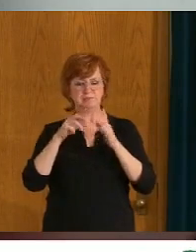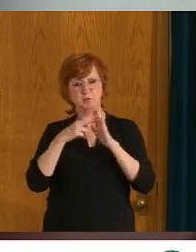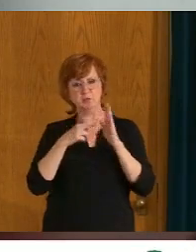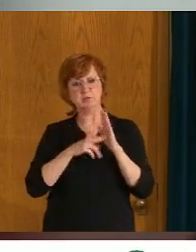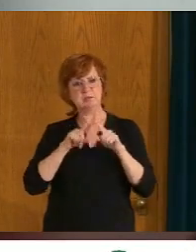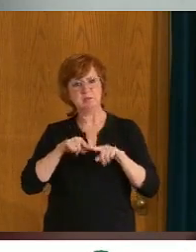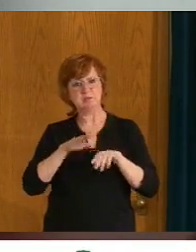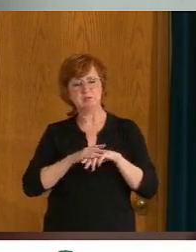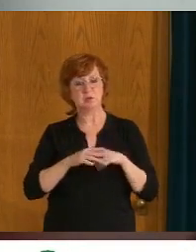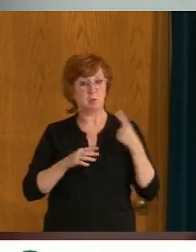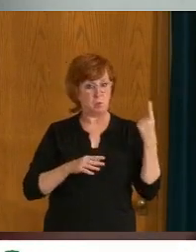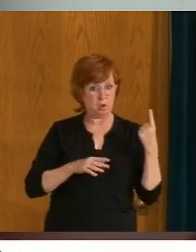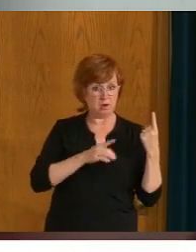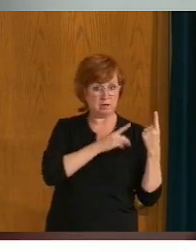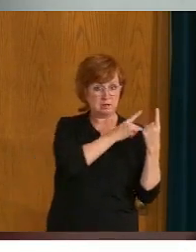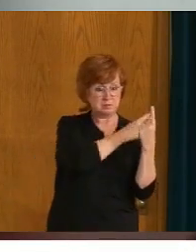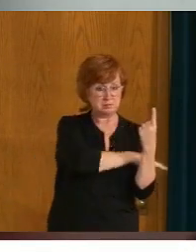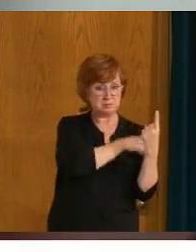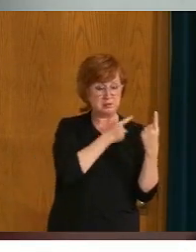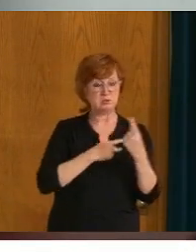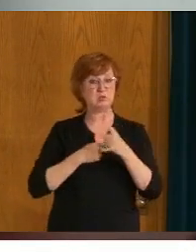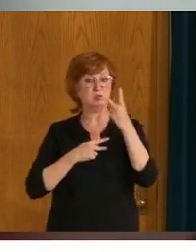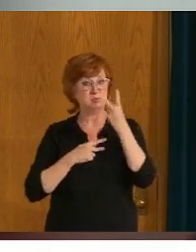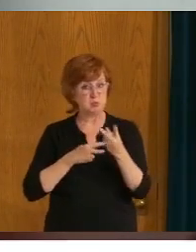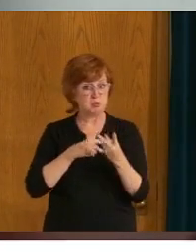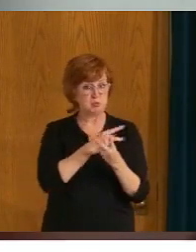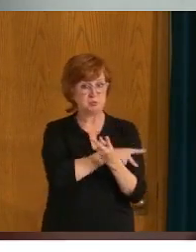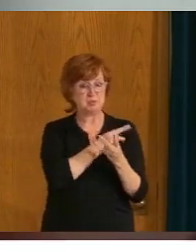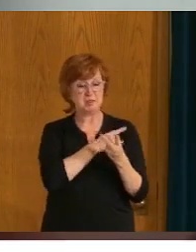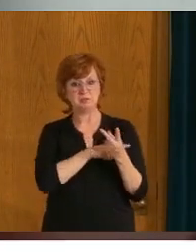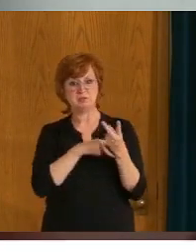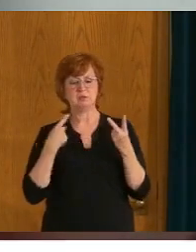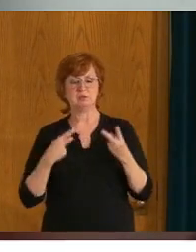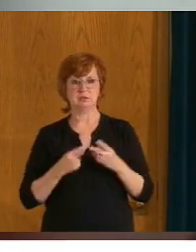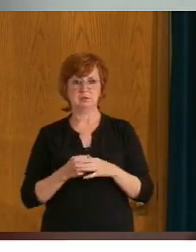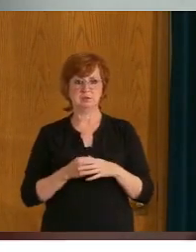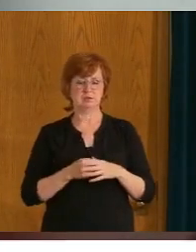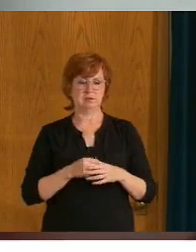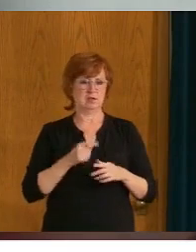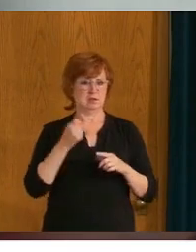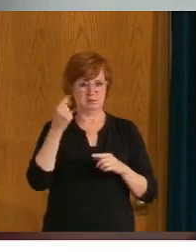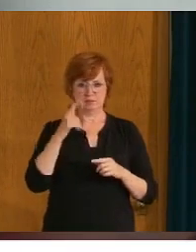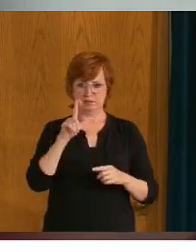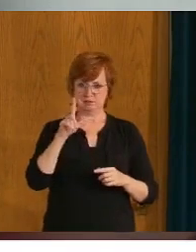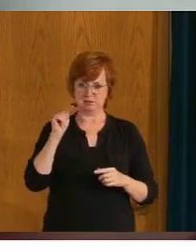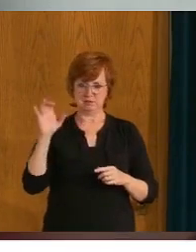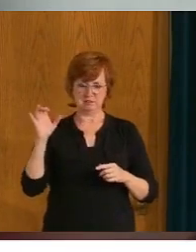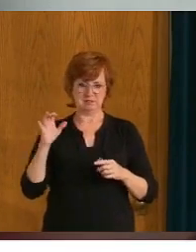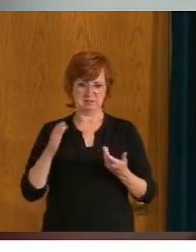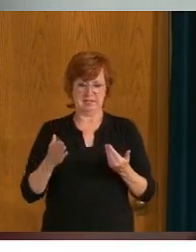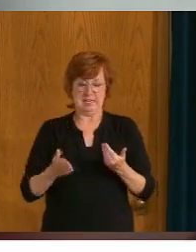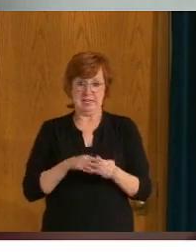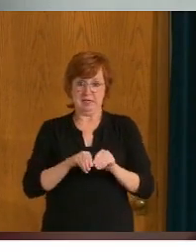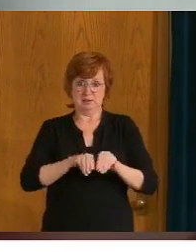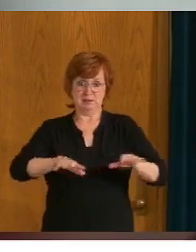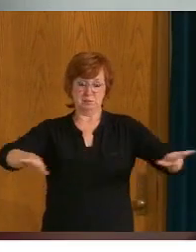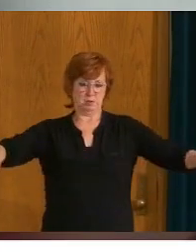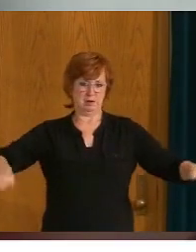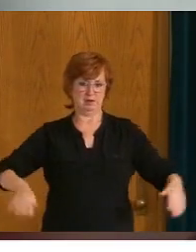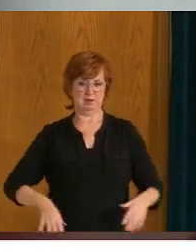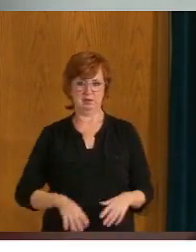know, in, in, in long-term care, it is a very low bar that determines whether there's an outbreak. And it's closely monitored because the risk these seniors,